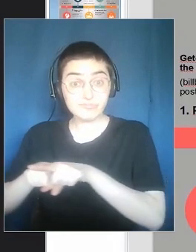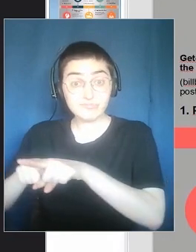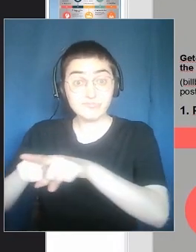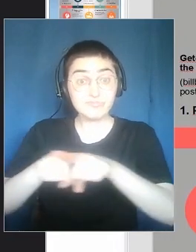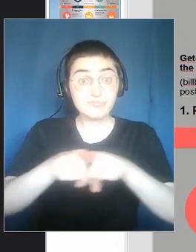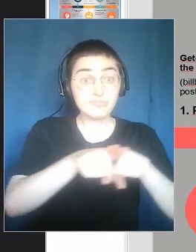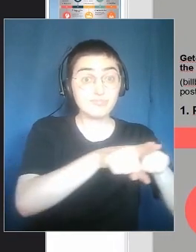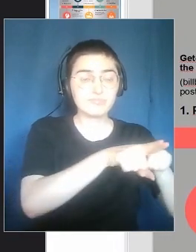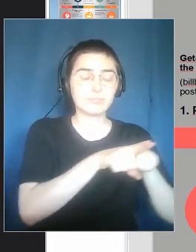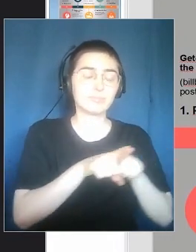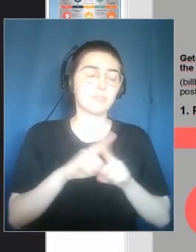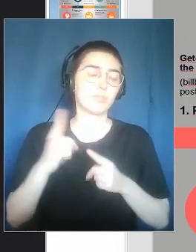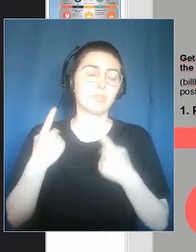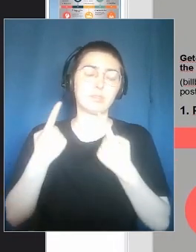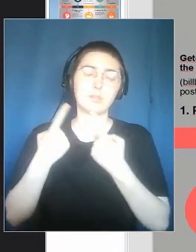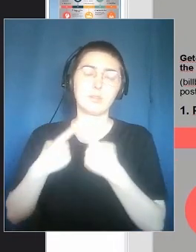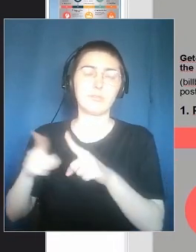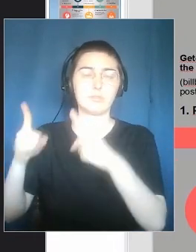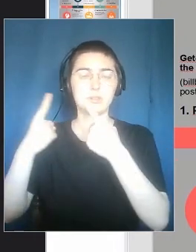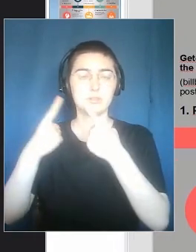different, are unique,